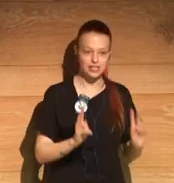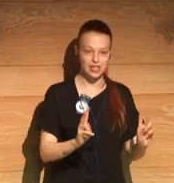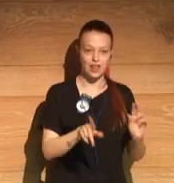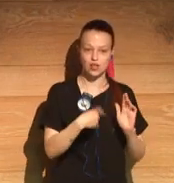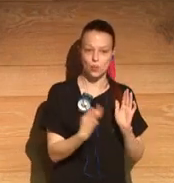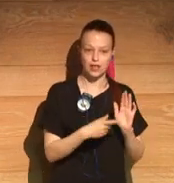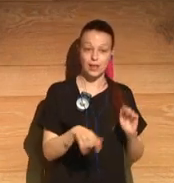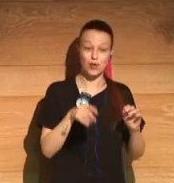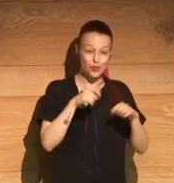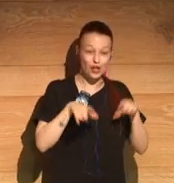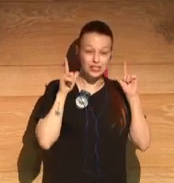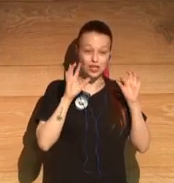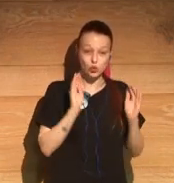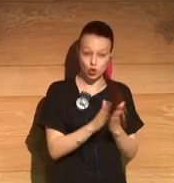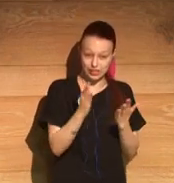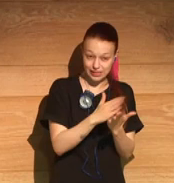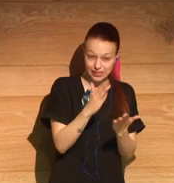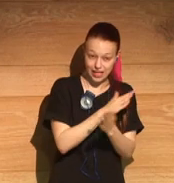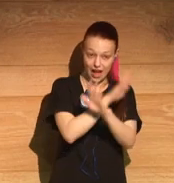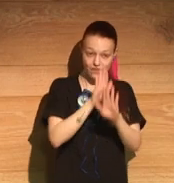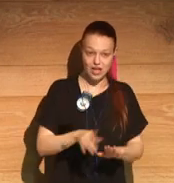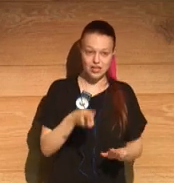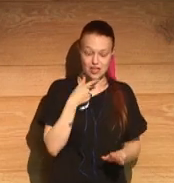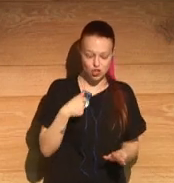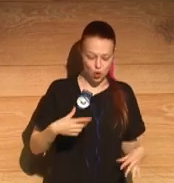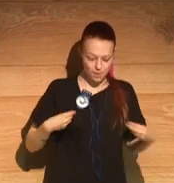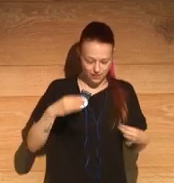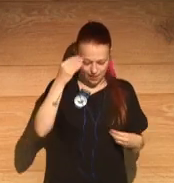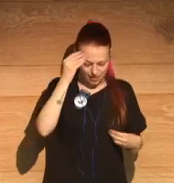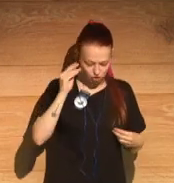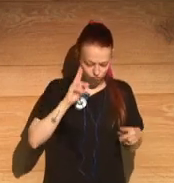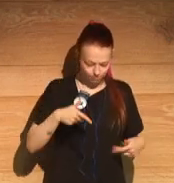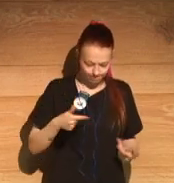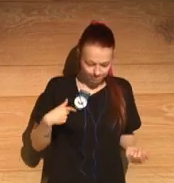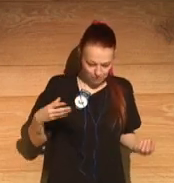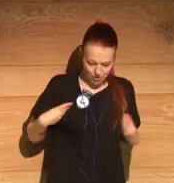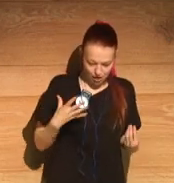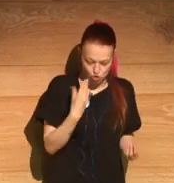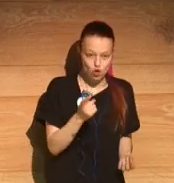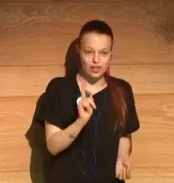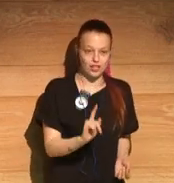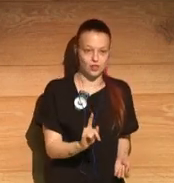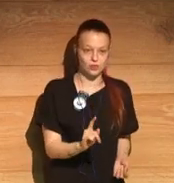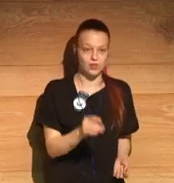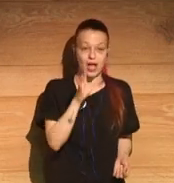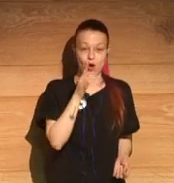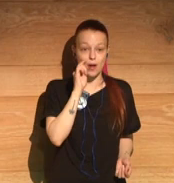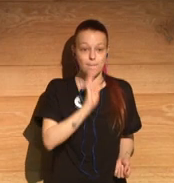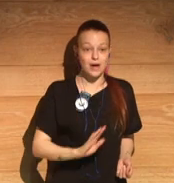fullness. But at the end of the novel, Cyril says, when I look back on my life, I don't understand it.